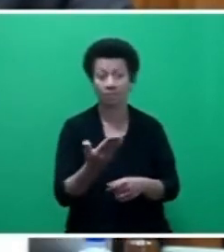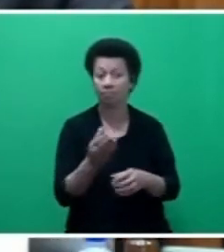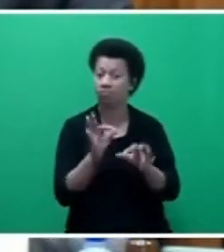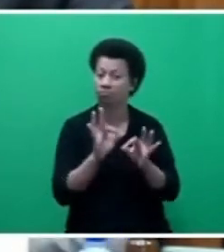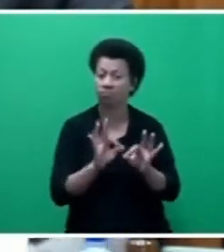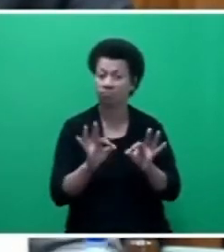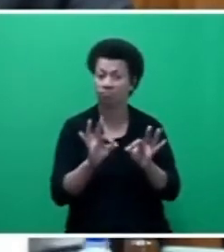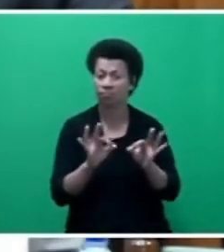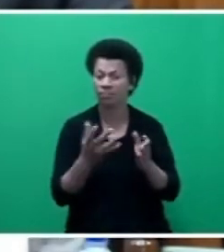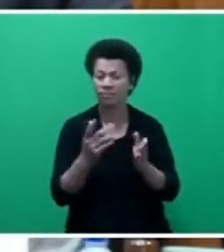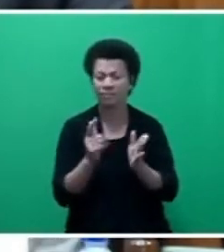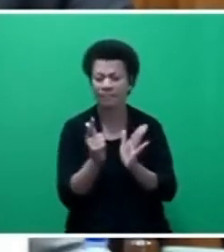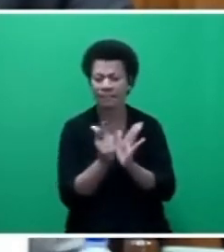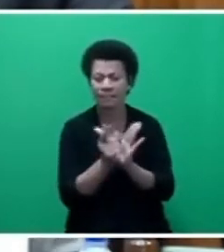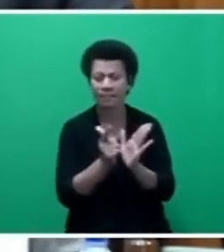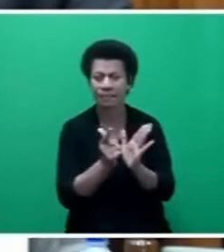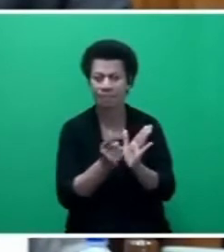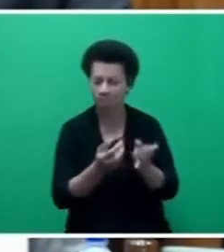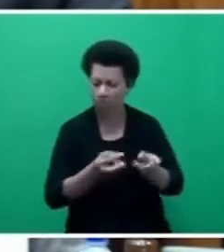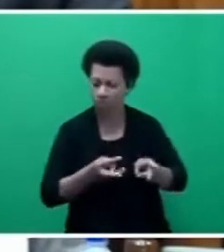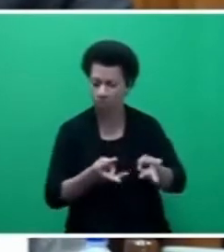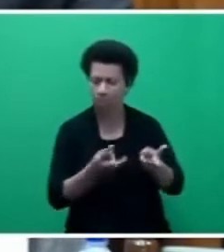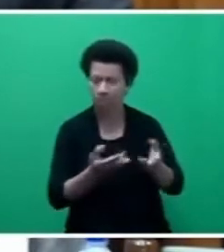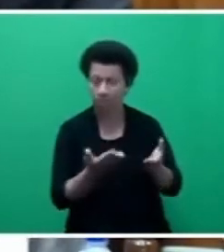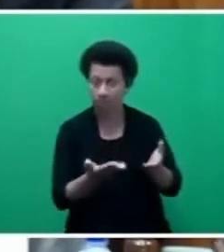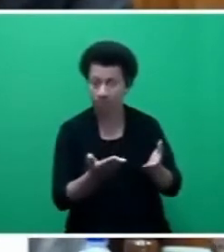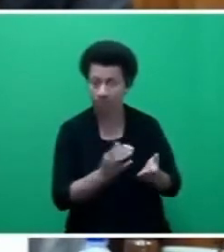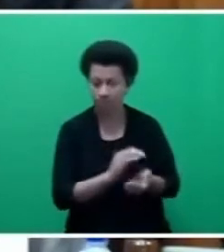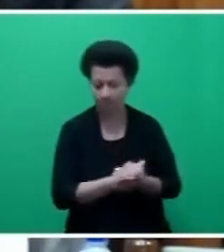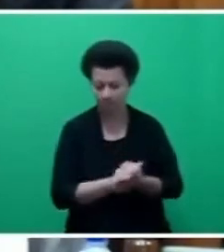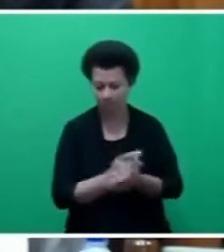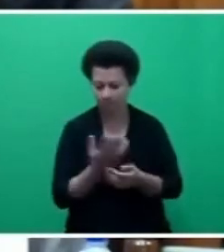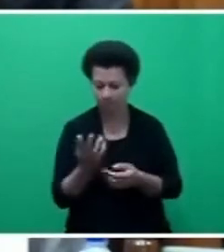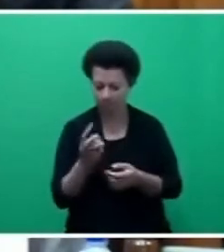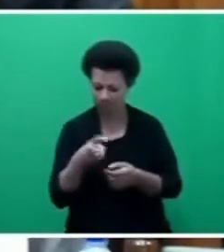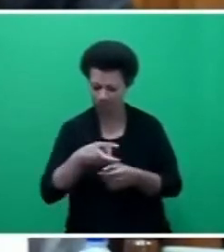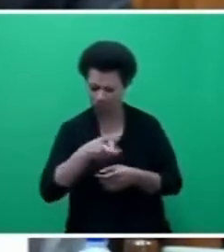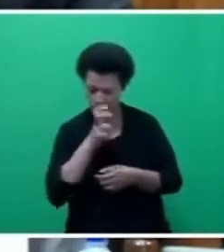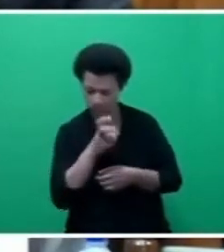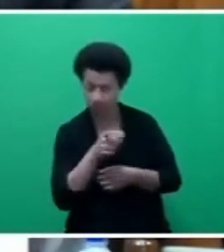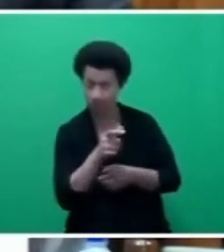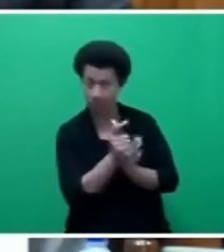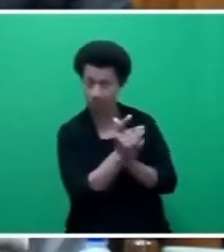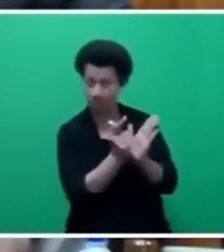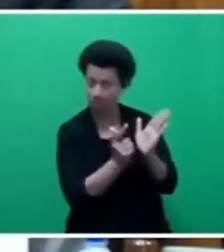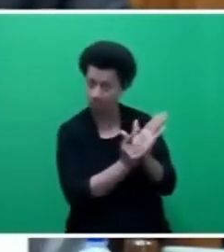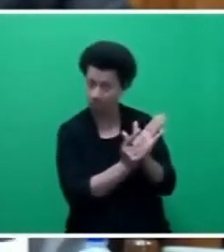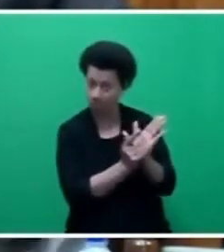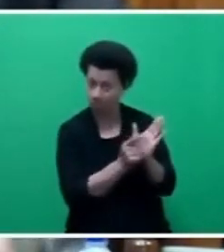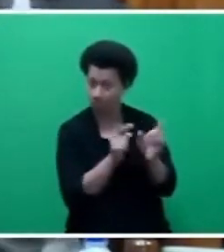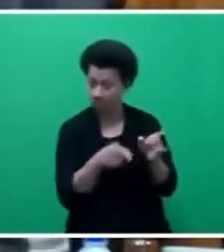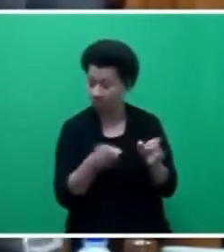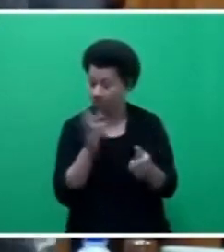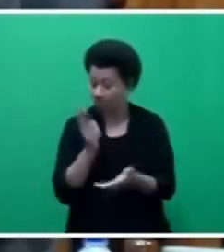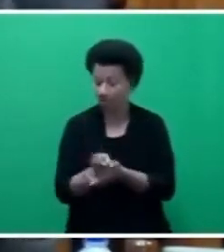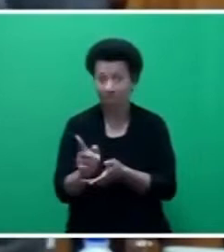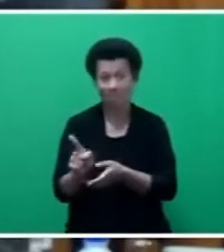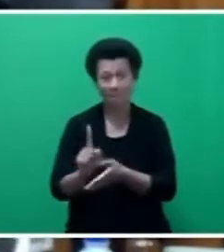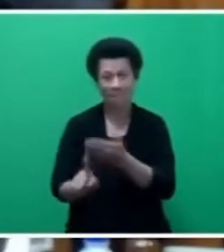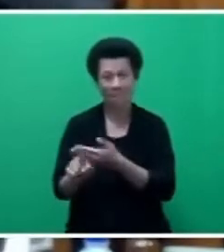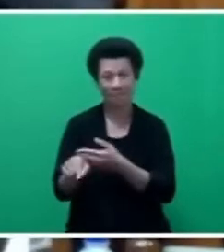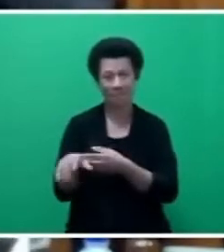could find a legal way out, given on one hand, the restrictions placed by the law and then the realities on the ground.